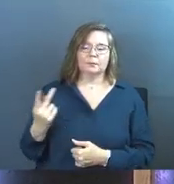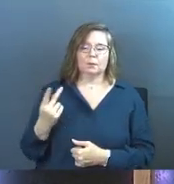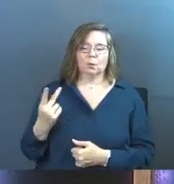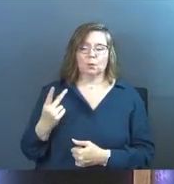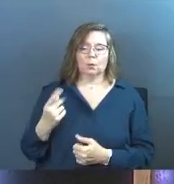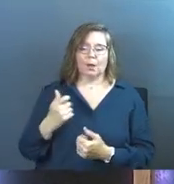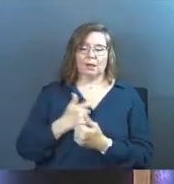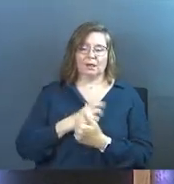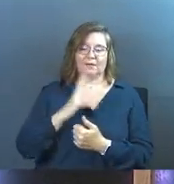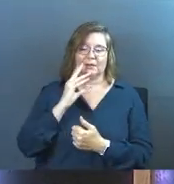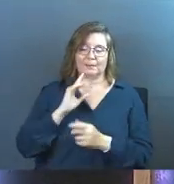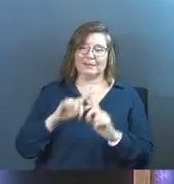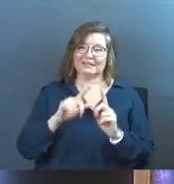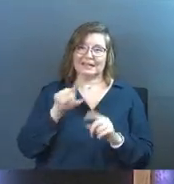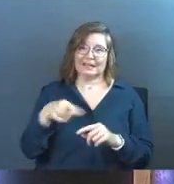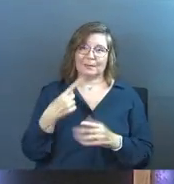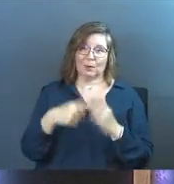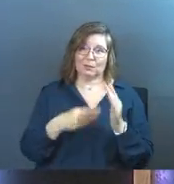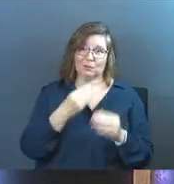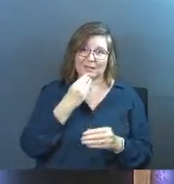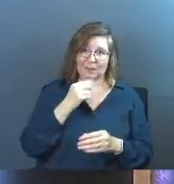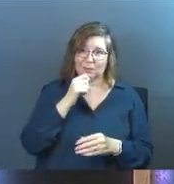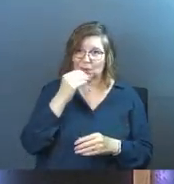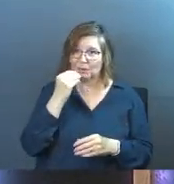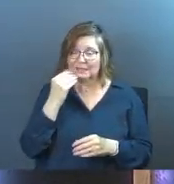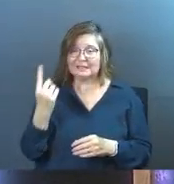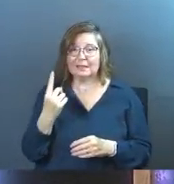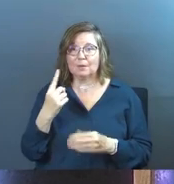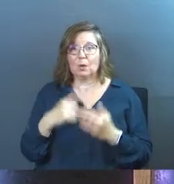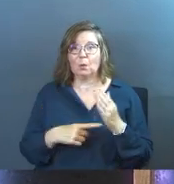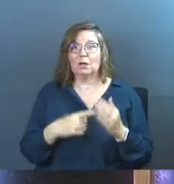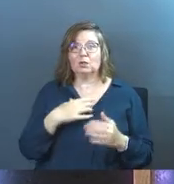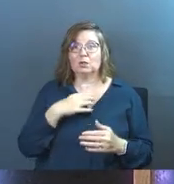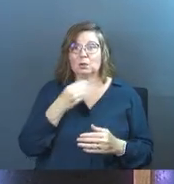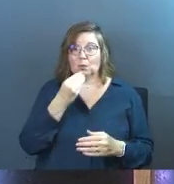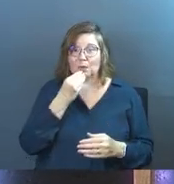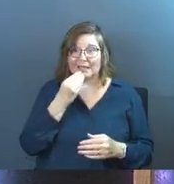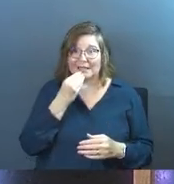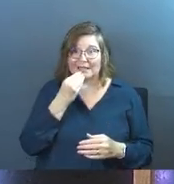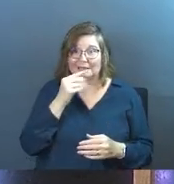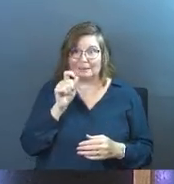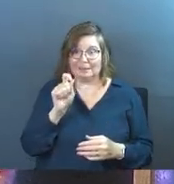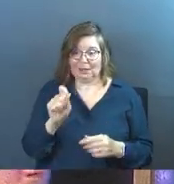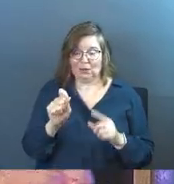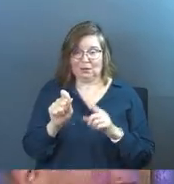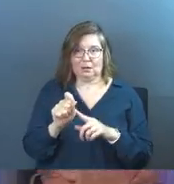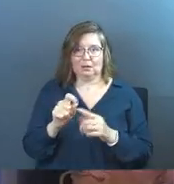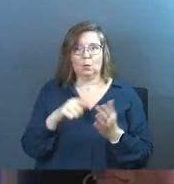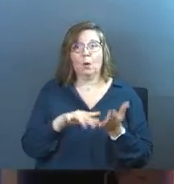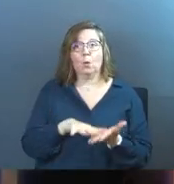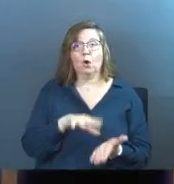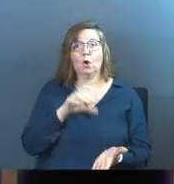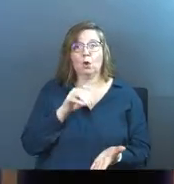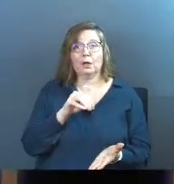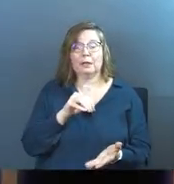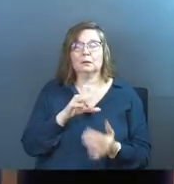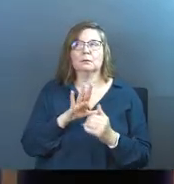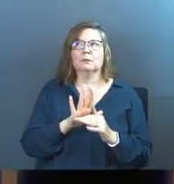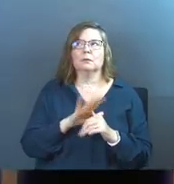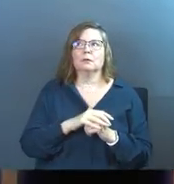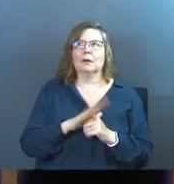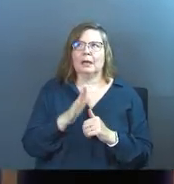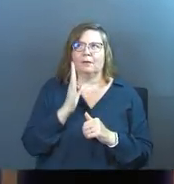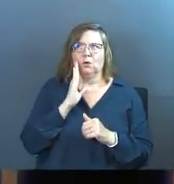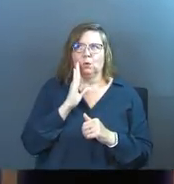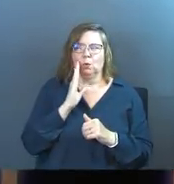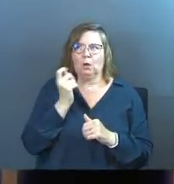we're, we're loving the experience, but it's not just about what you eat and what you don't eat. Sometimes it's whether you eat at all. And so here's what we're learning. This, this, again,